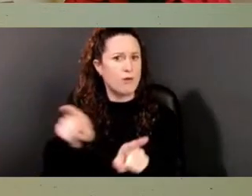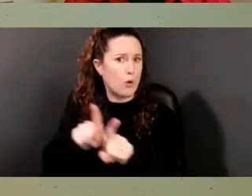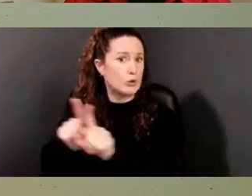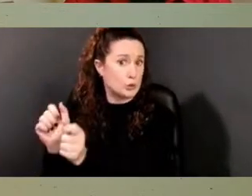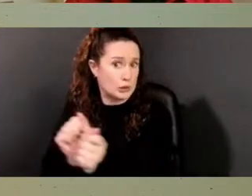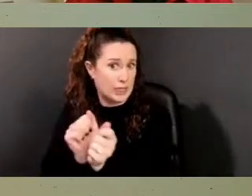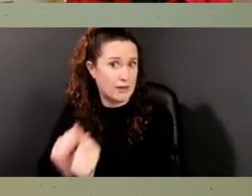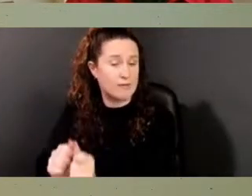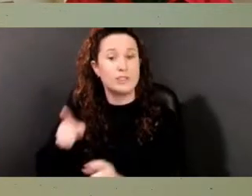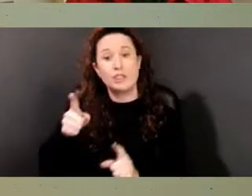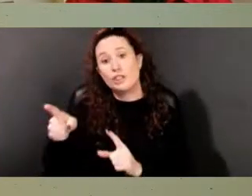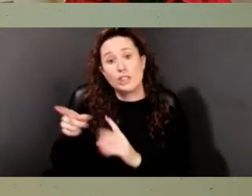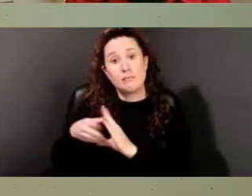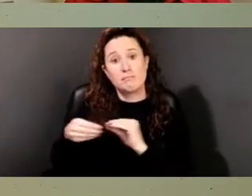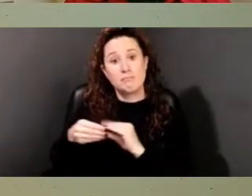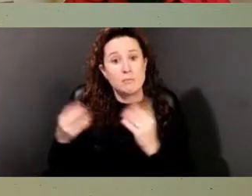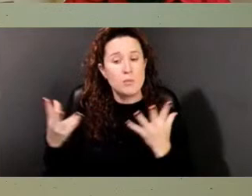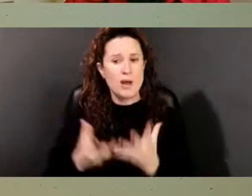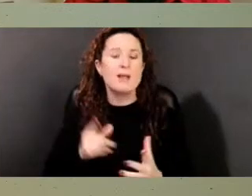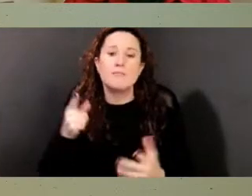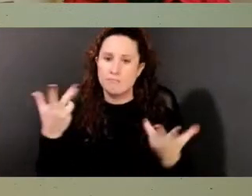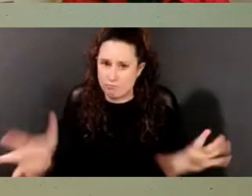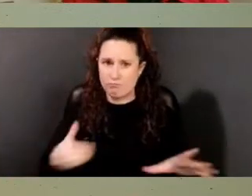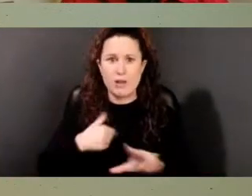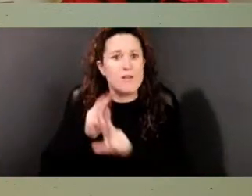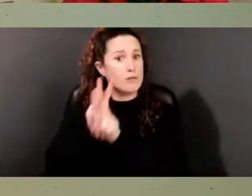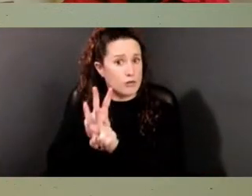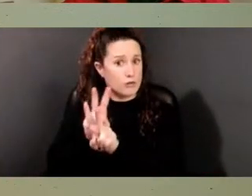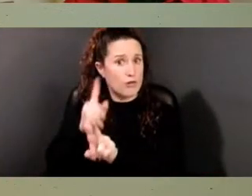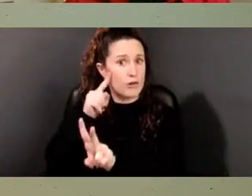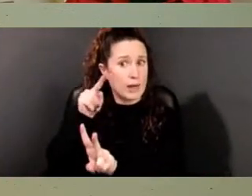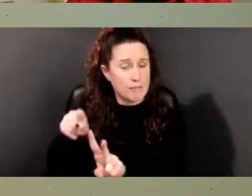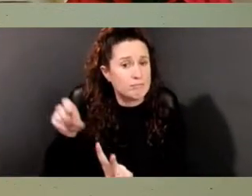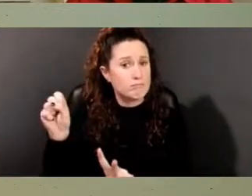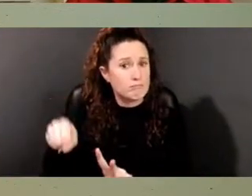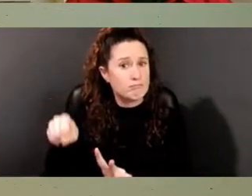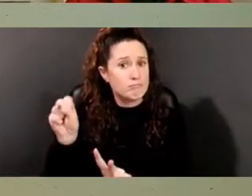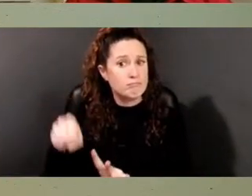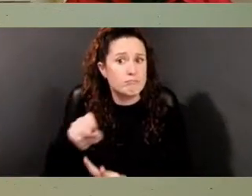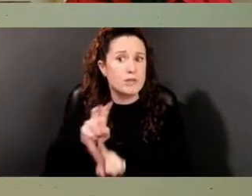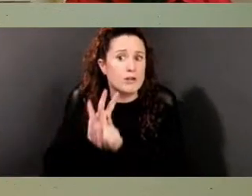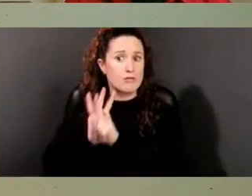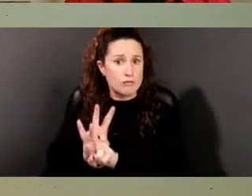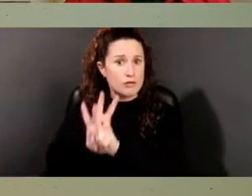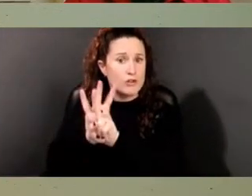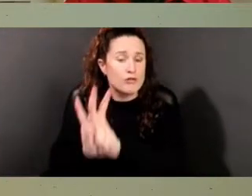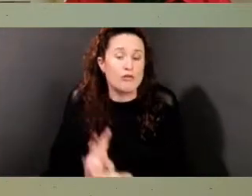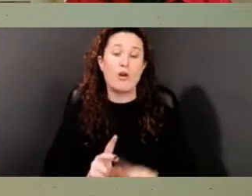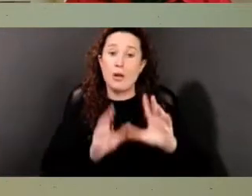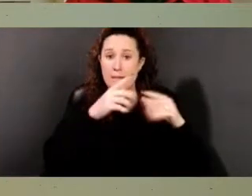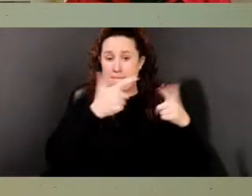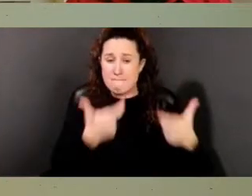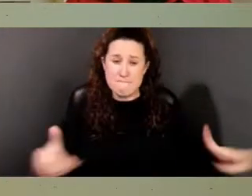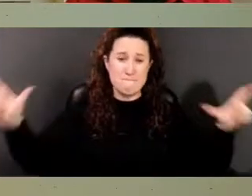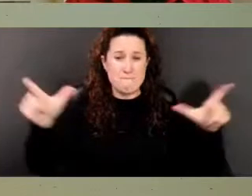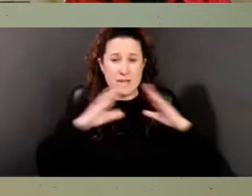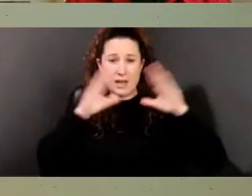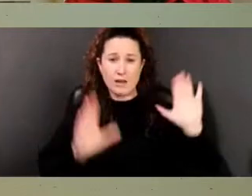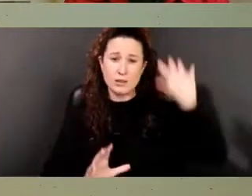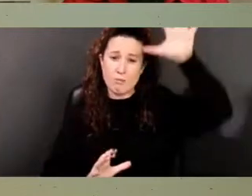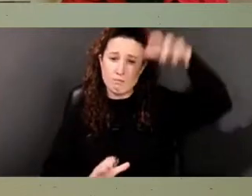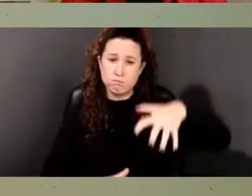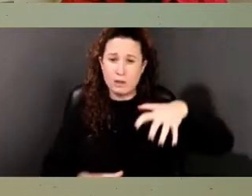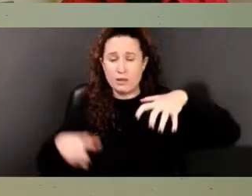stated that there had been a funeral for him and that it had passed by the mansion house to the grounds allotted